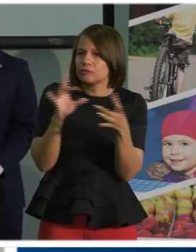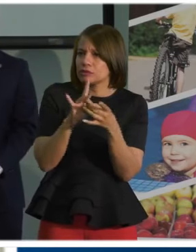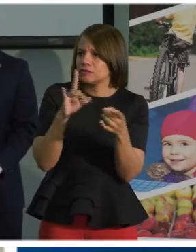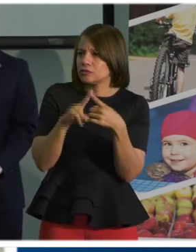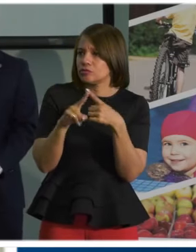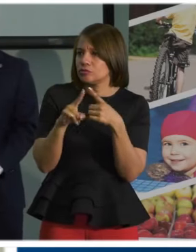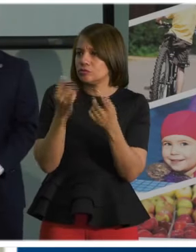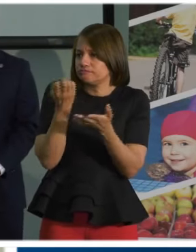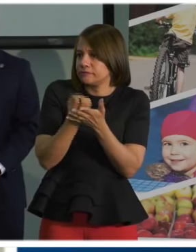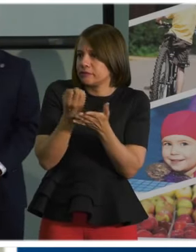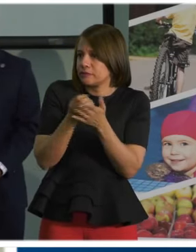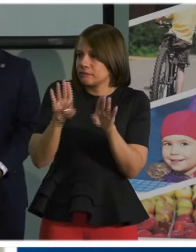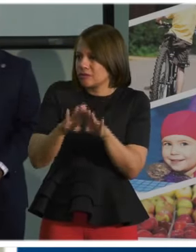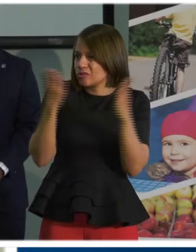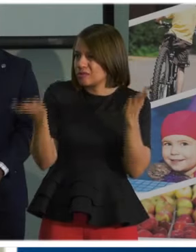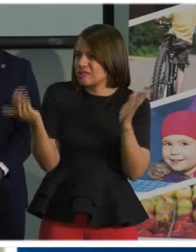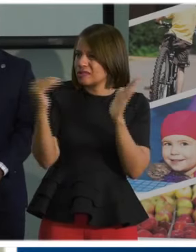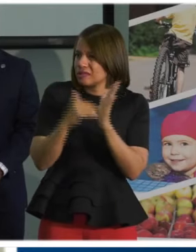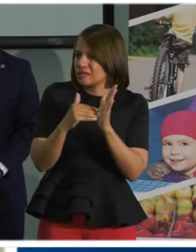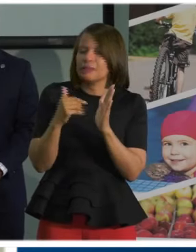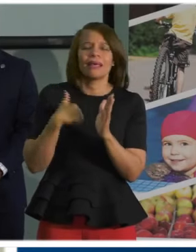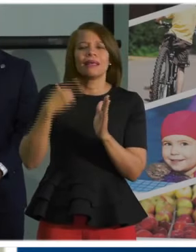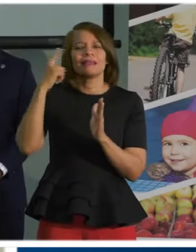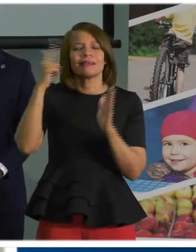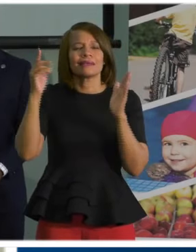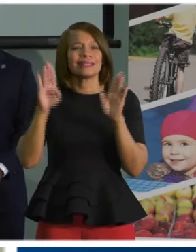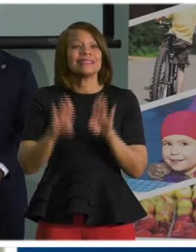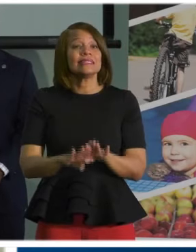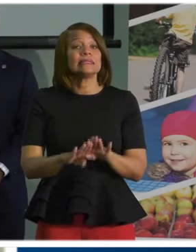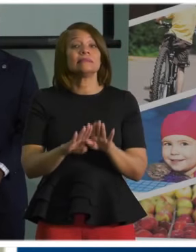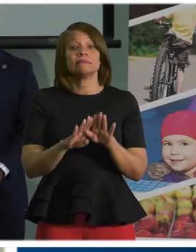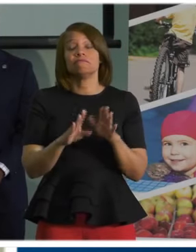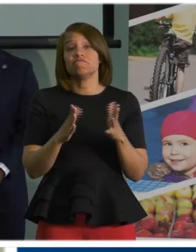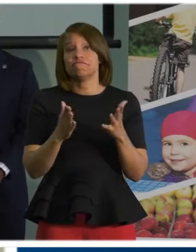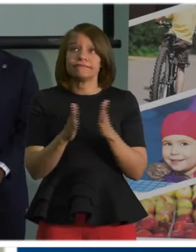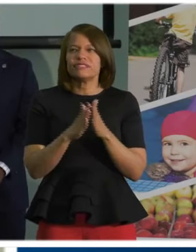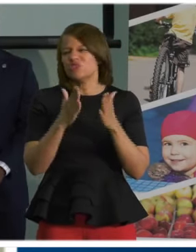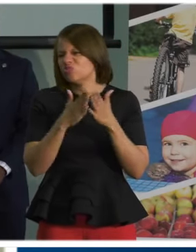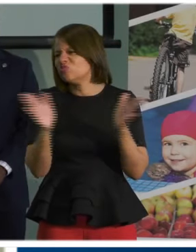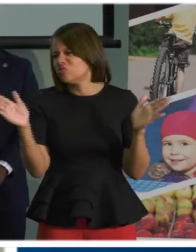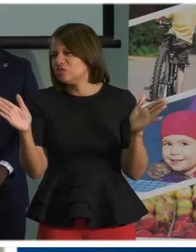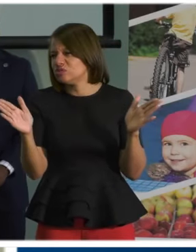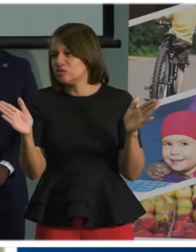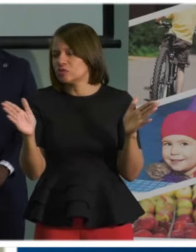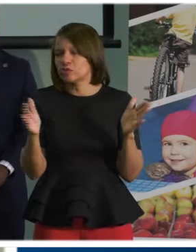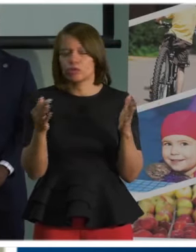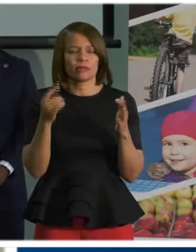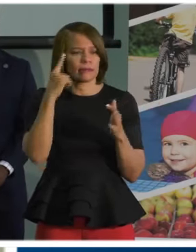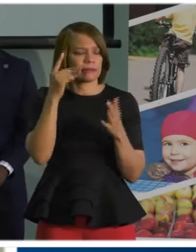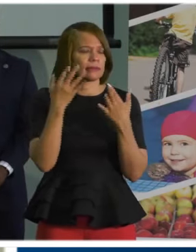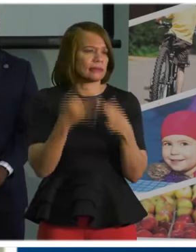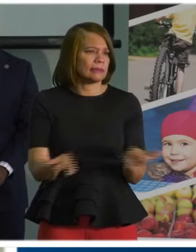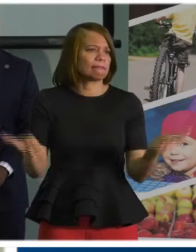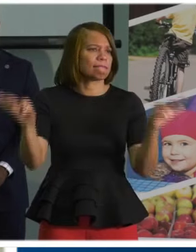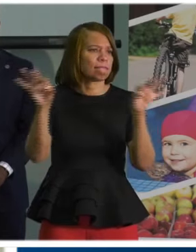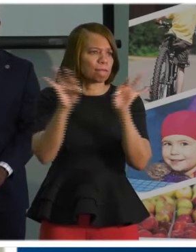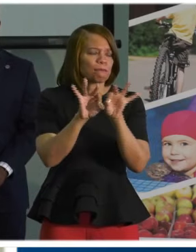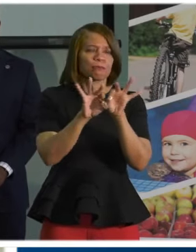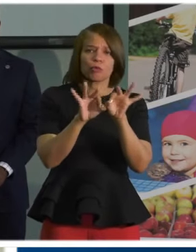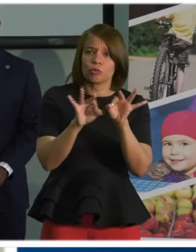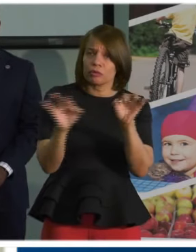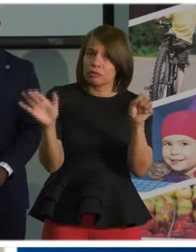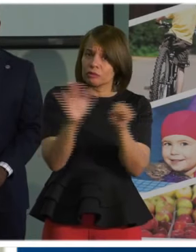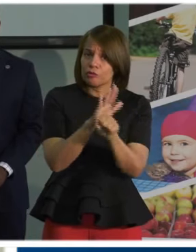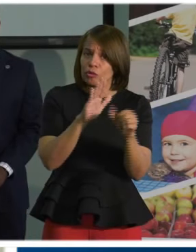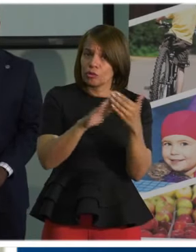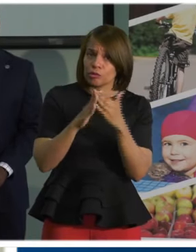reopening. I think in, in general, what I have sensed and why this was important and why the entire community's engagement is